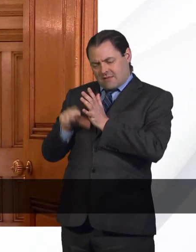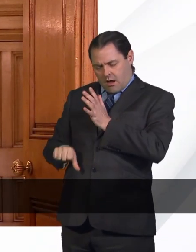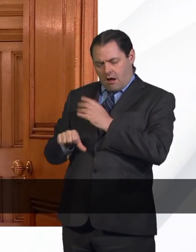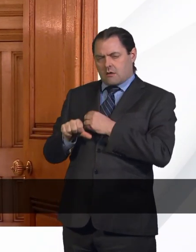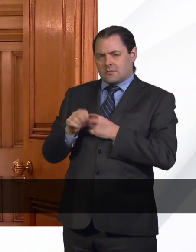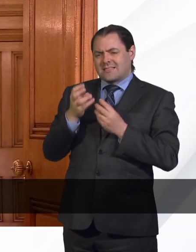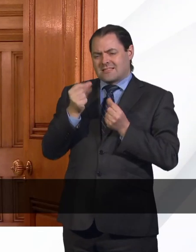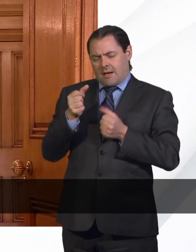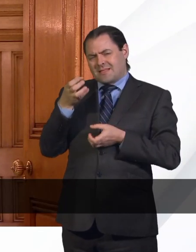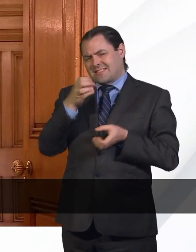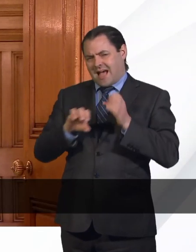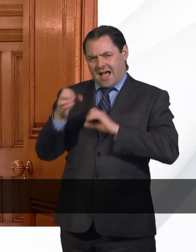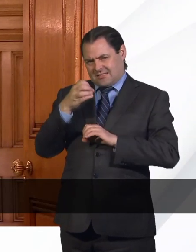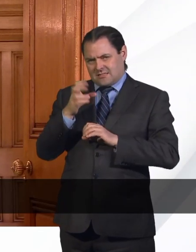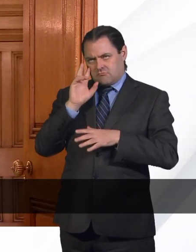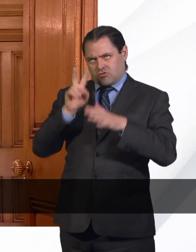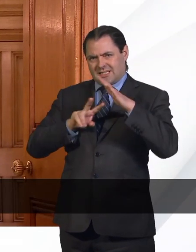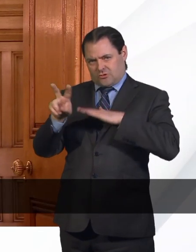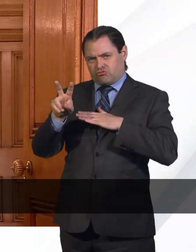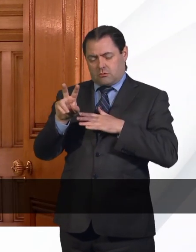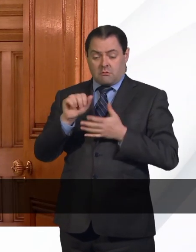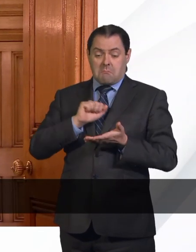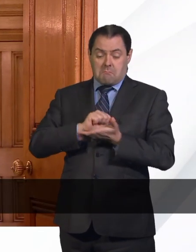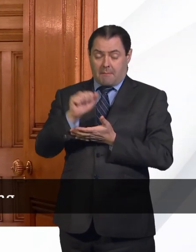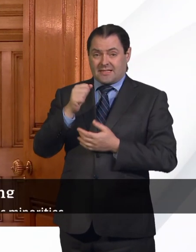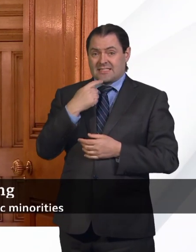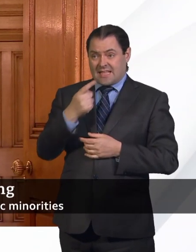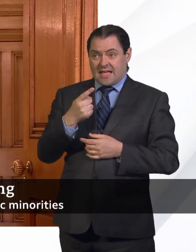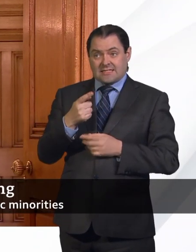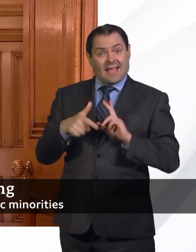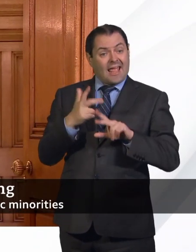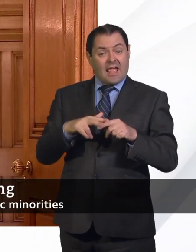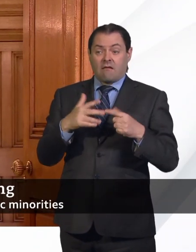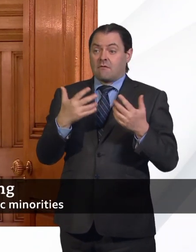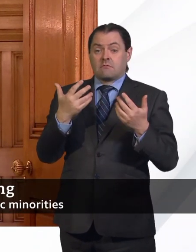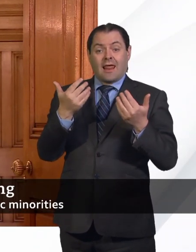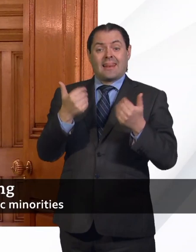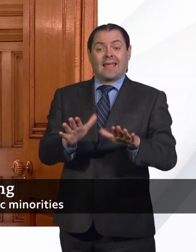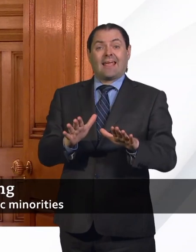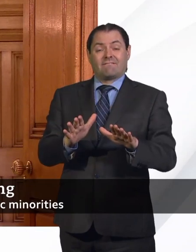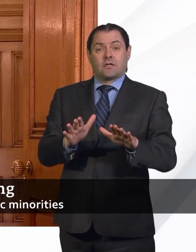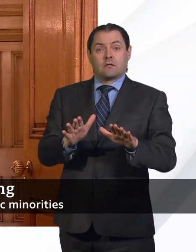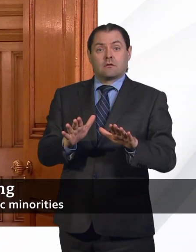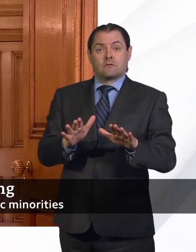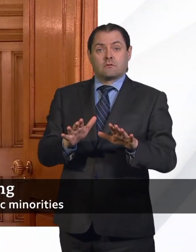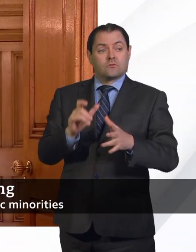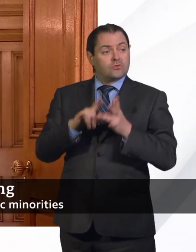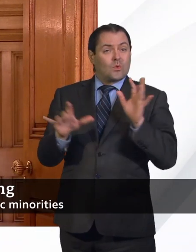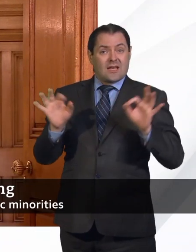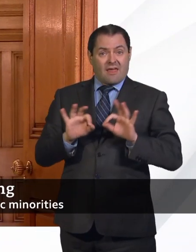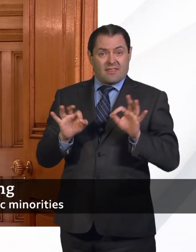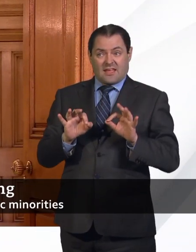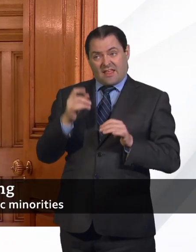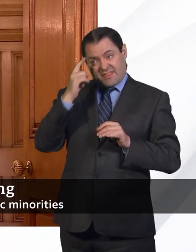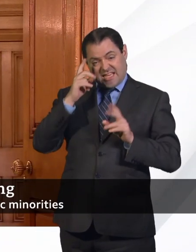scientific predictions made which have been published showing that unmitigated, with no measures, the death toll would have been